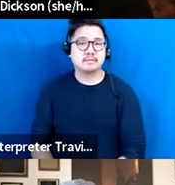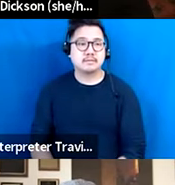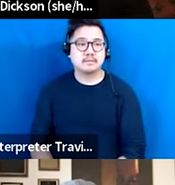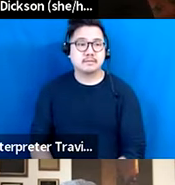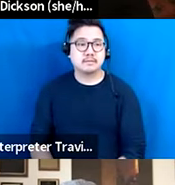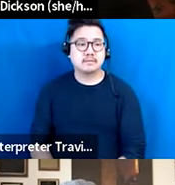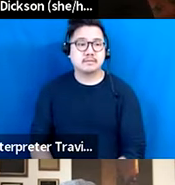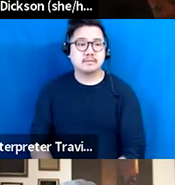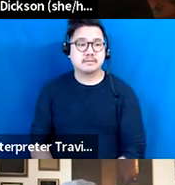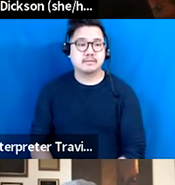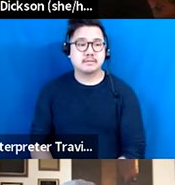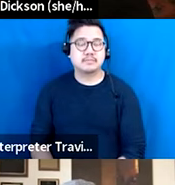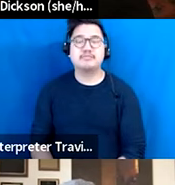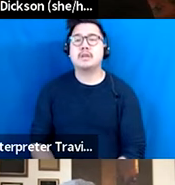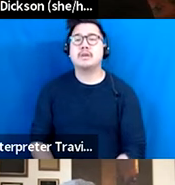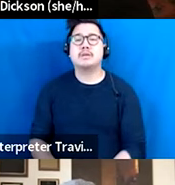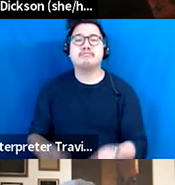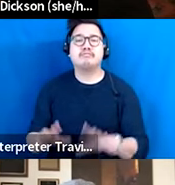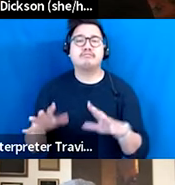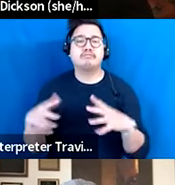for the sector to pay attention to?